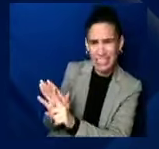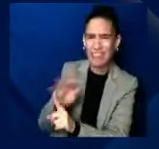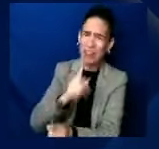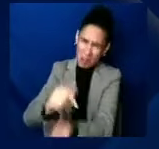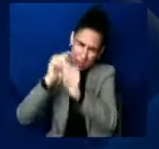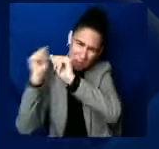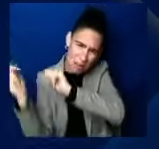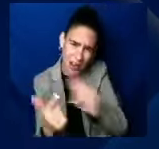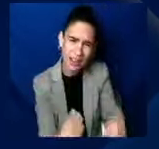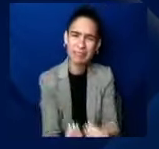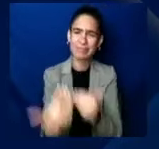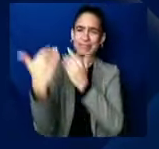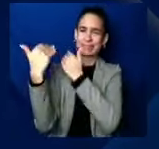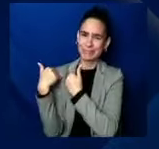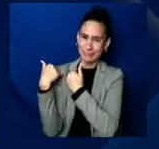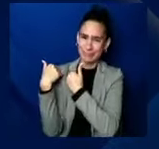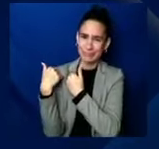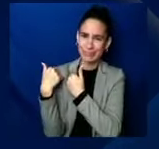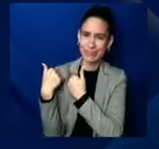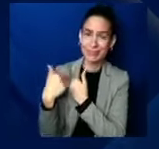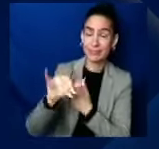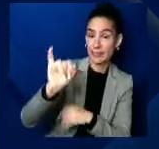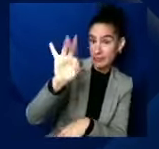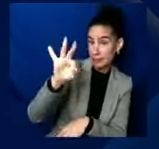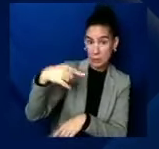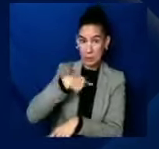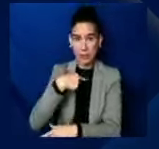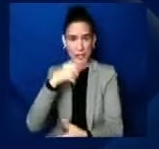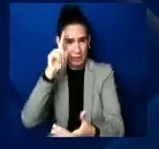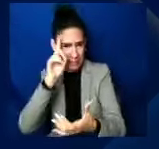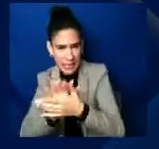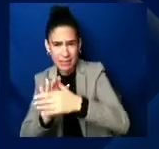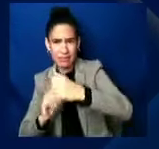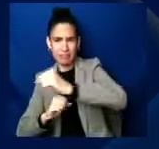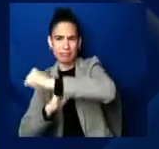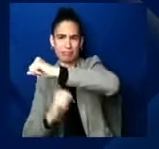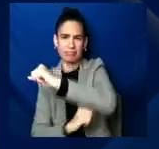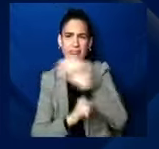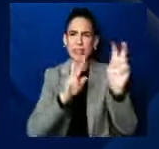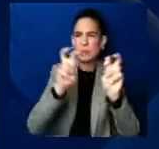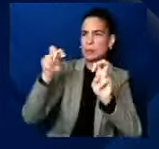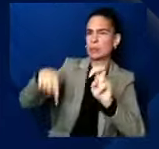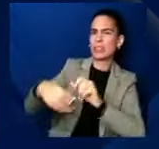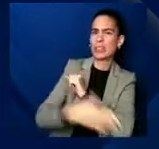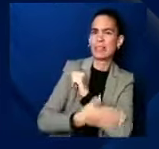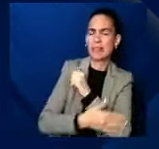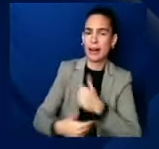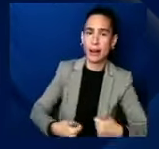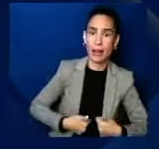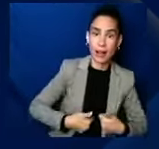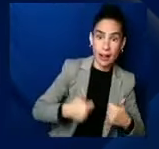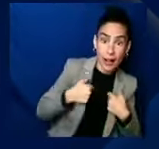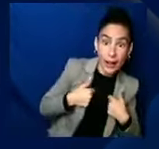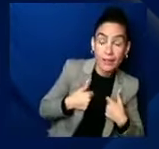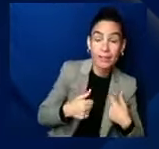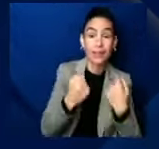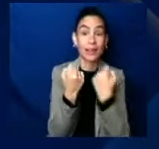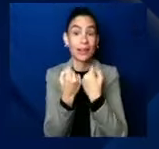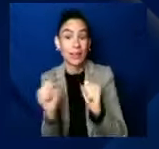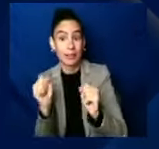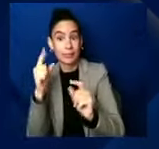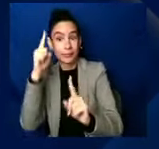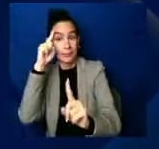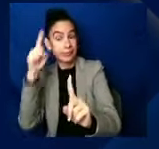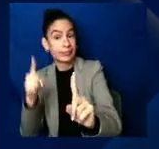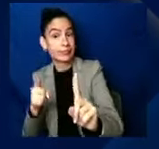ideals of this nation of life, liberty, and the pursuit of happiness, if we believe that the health of our children and